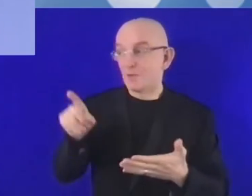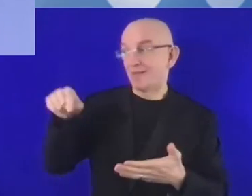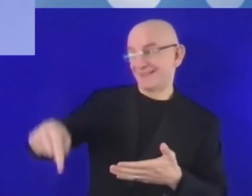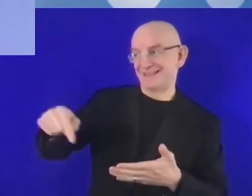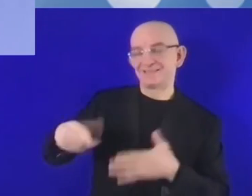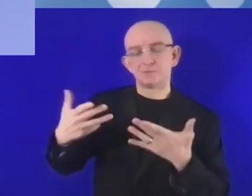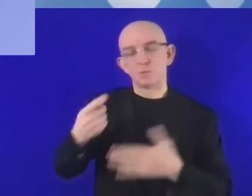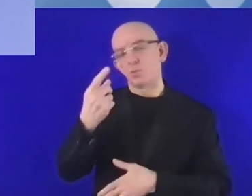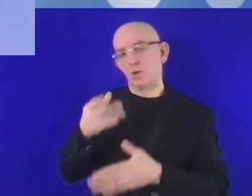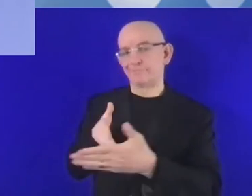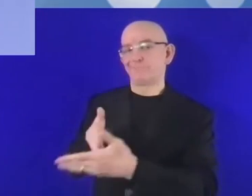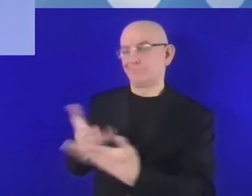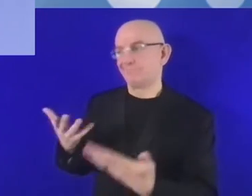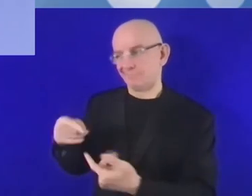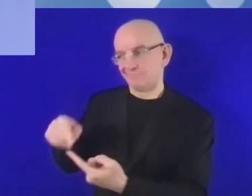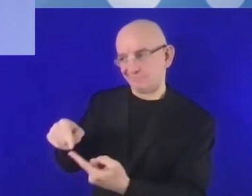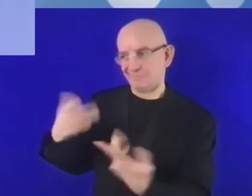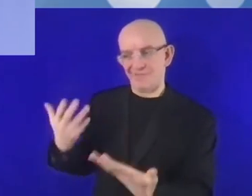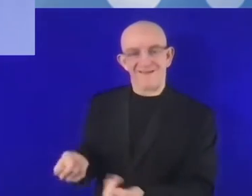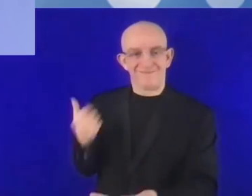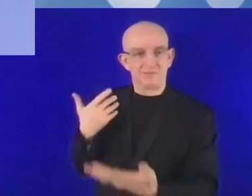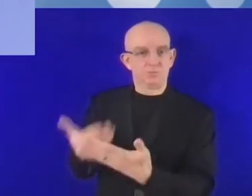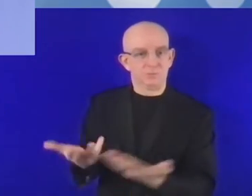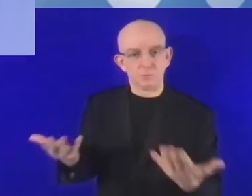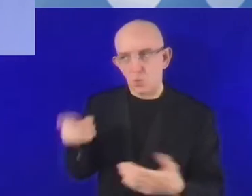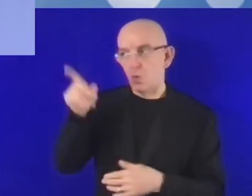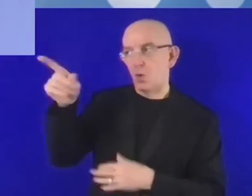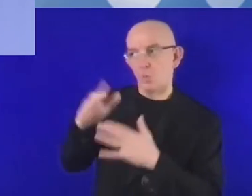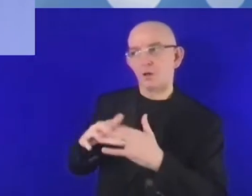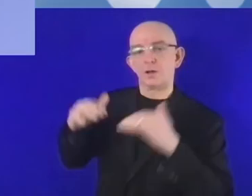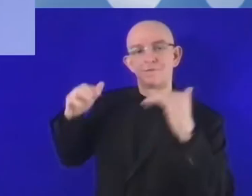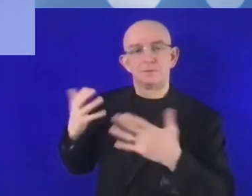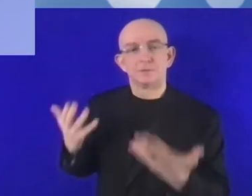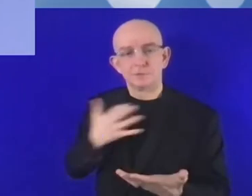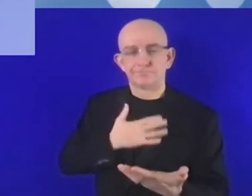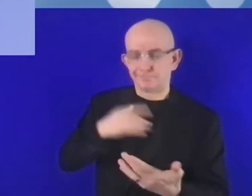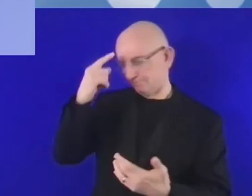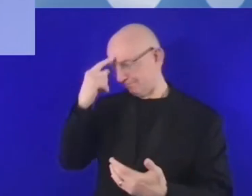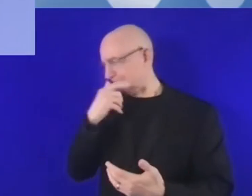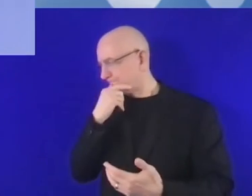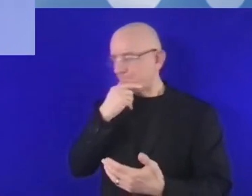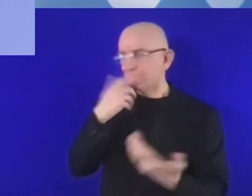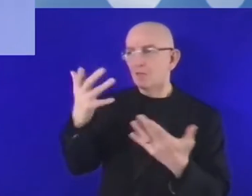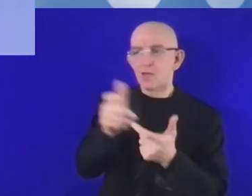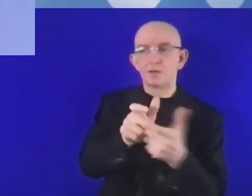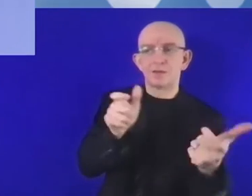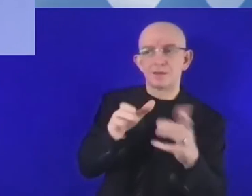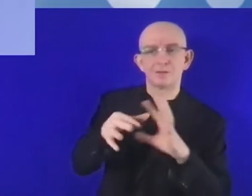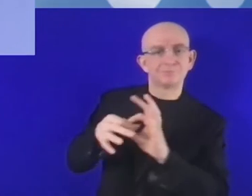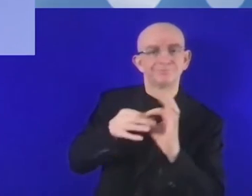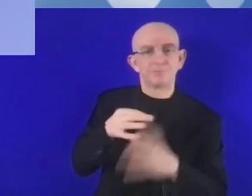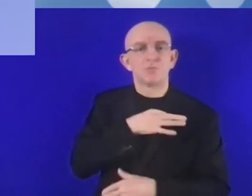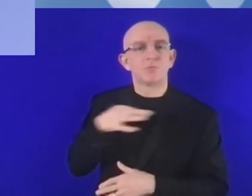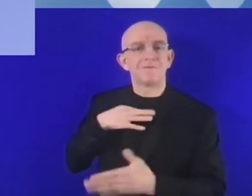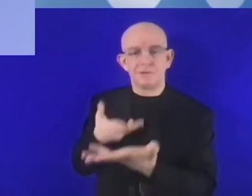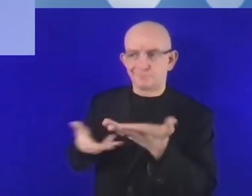regional, and global, should invest in infrastructure. This is what we propose, and the investment should